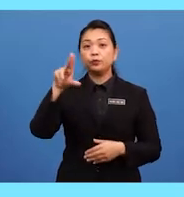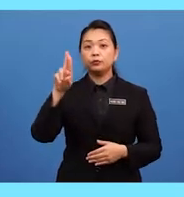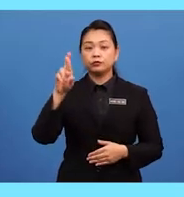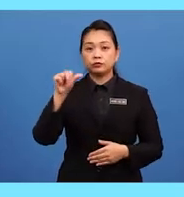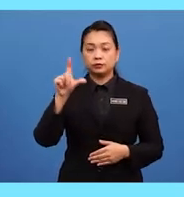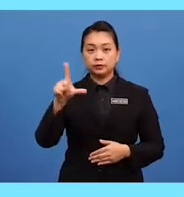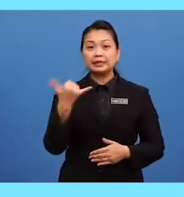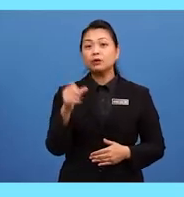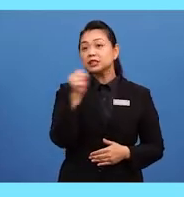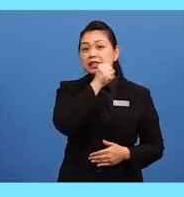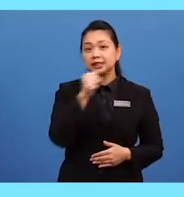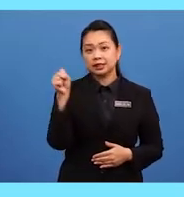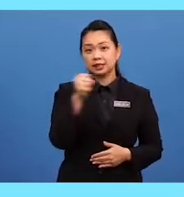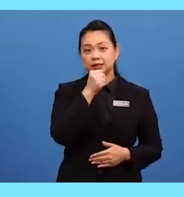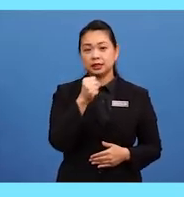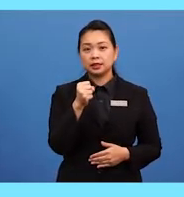this song.